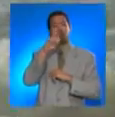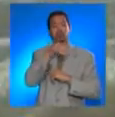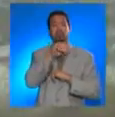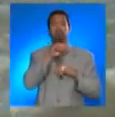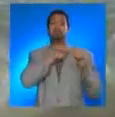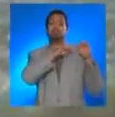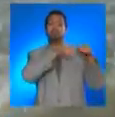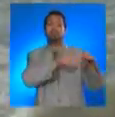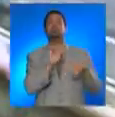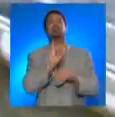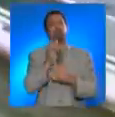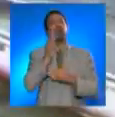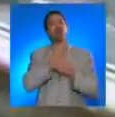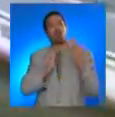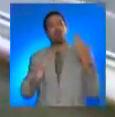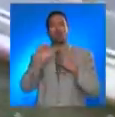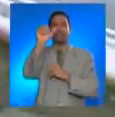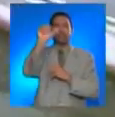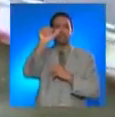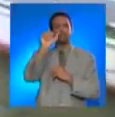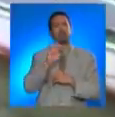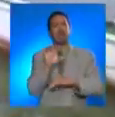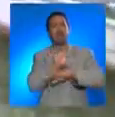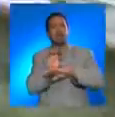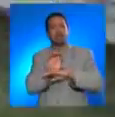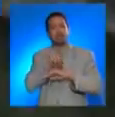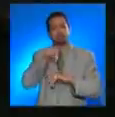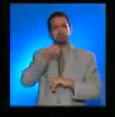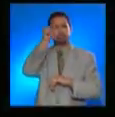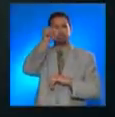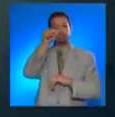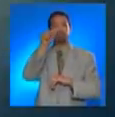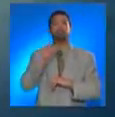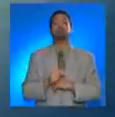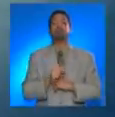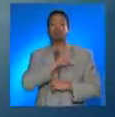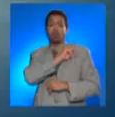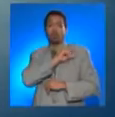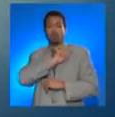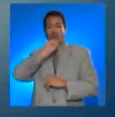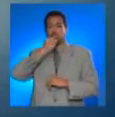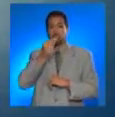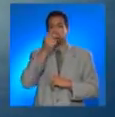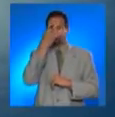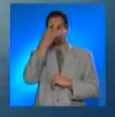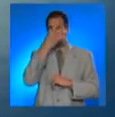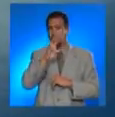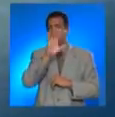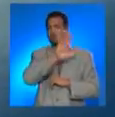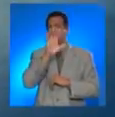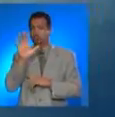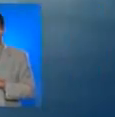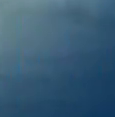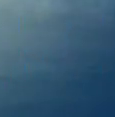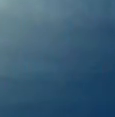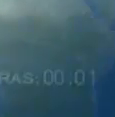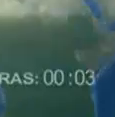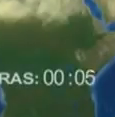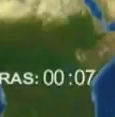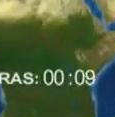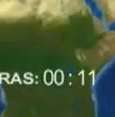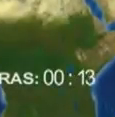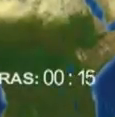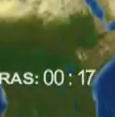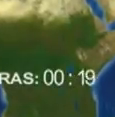other regions, including the Atlantic Ocean and the Caribbean. November 1, 1755, a magnitude 8